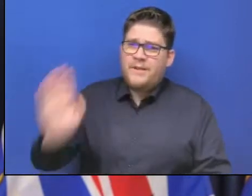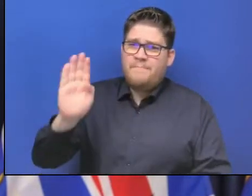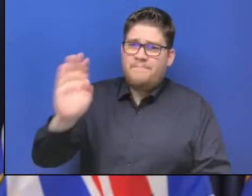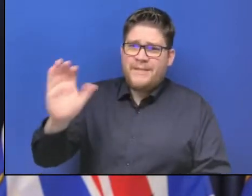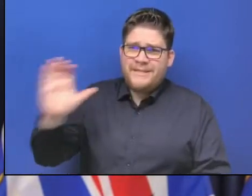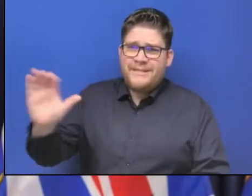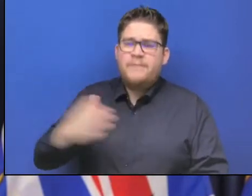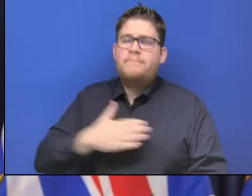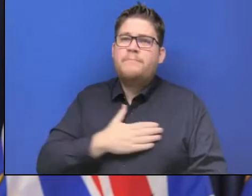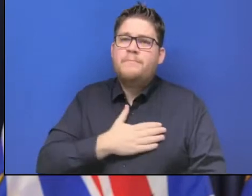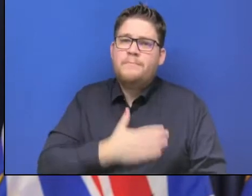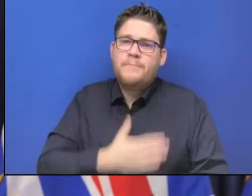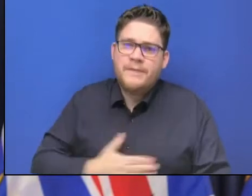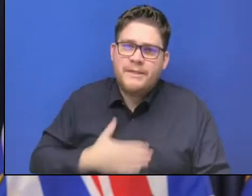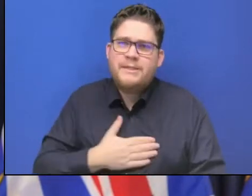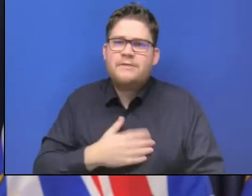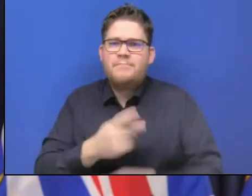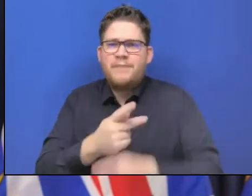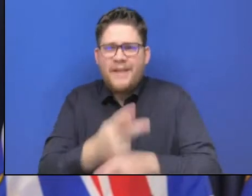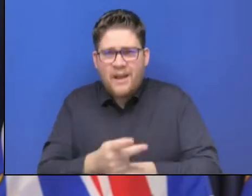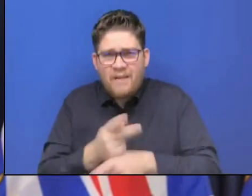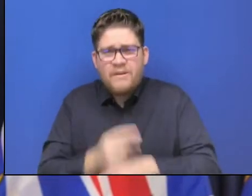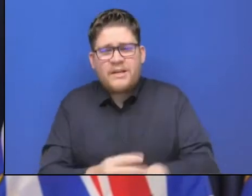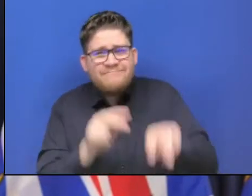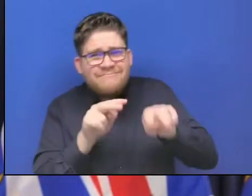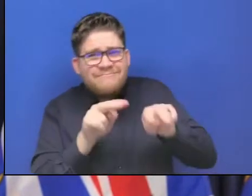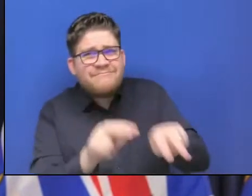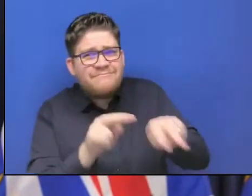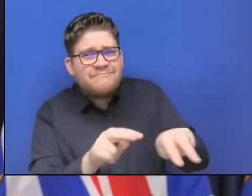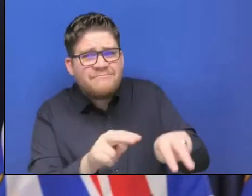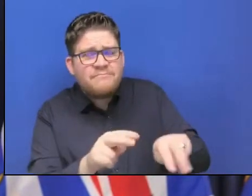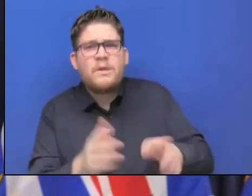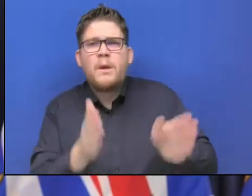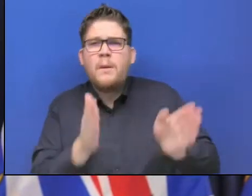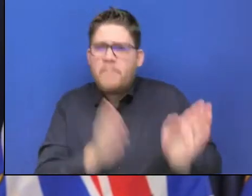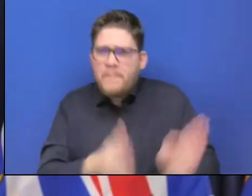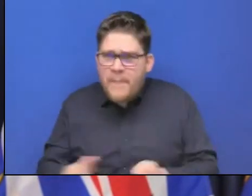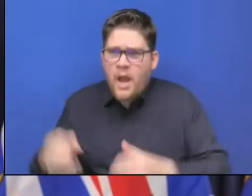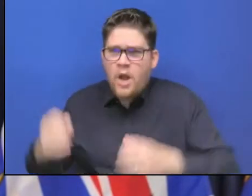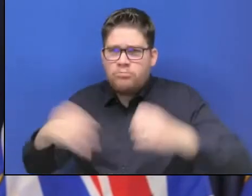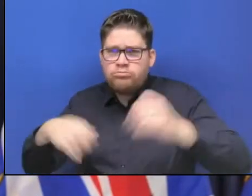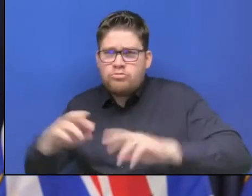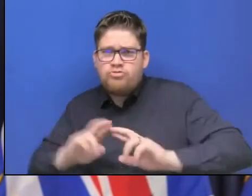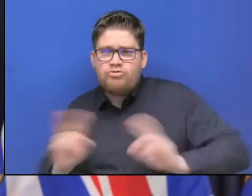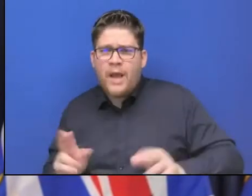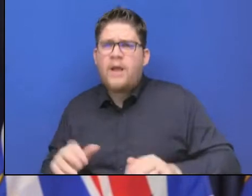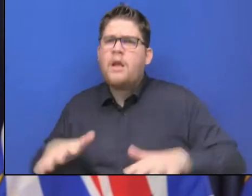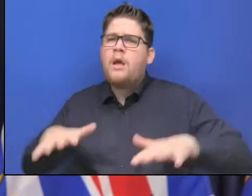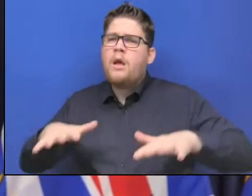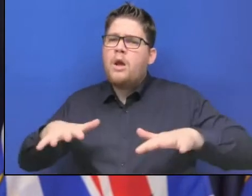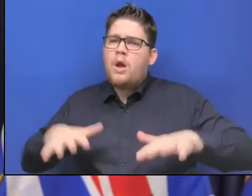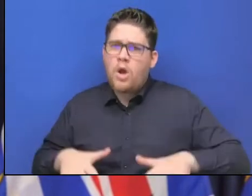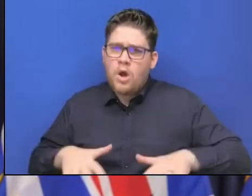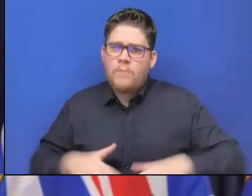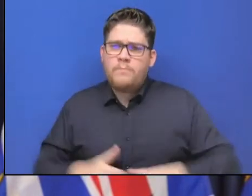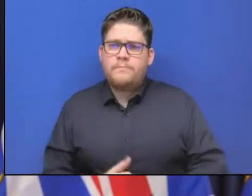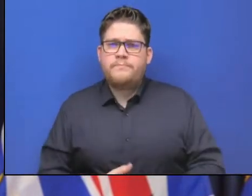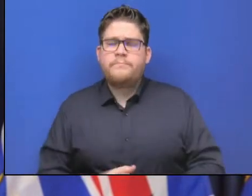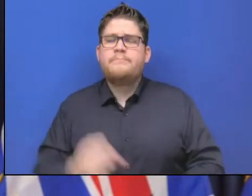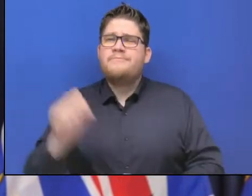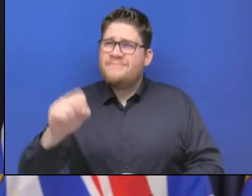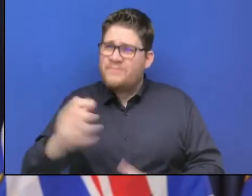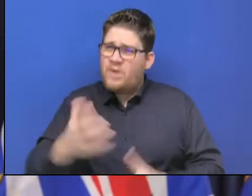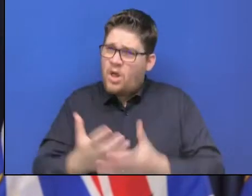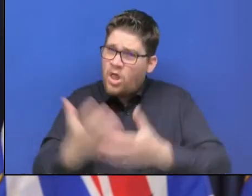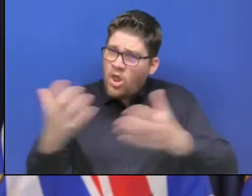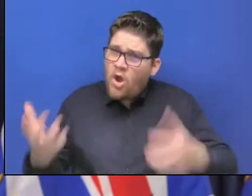we will all get through this. It will take a lot of work but we will get through this. We will come out of this stronger than ever. And we will be a